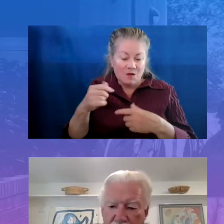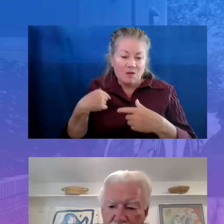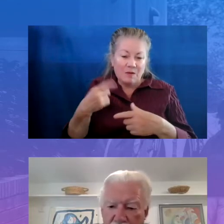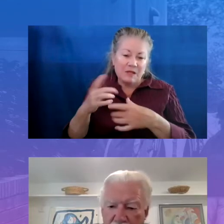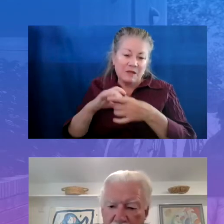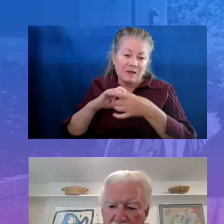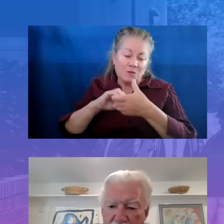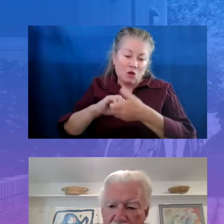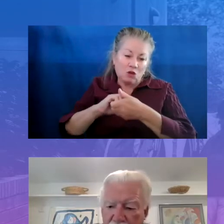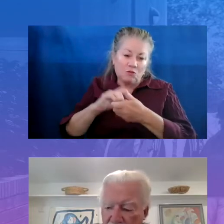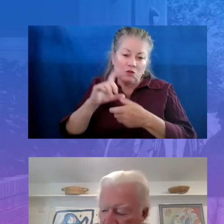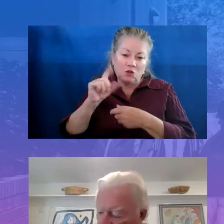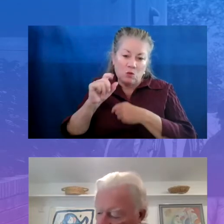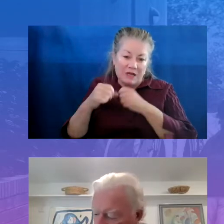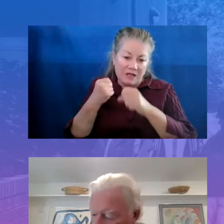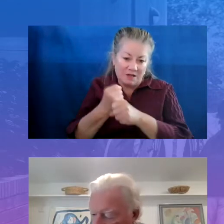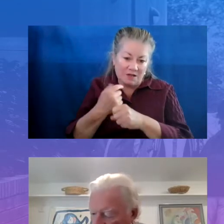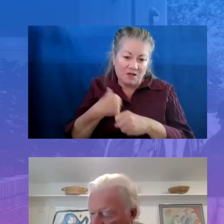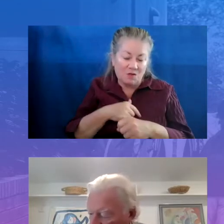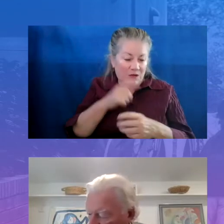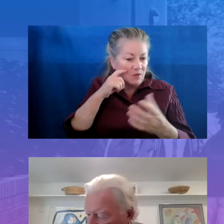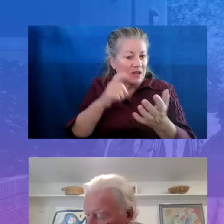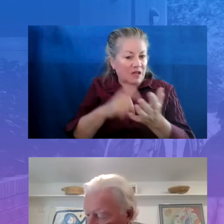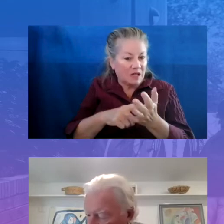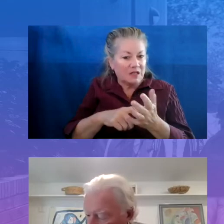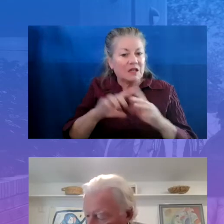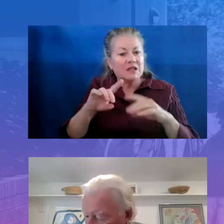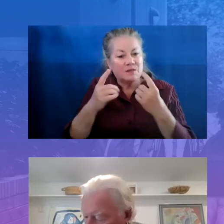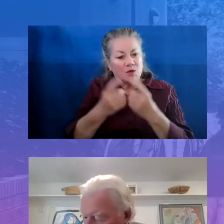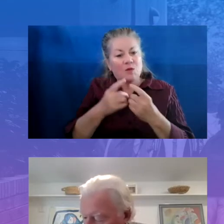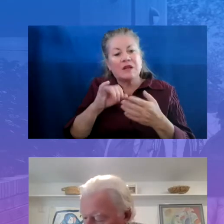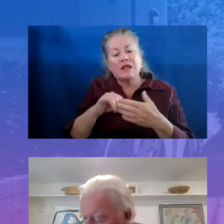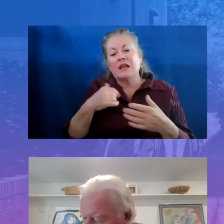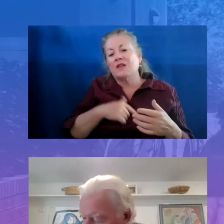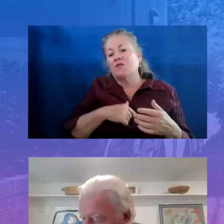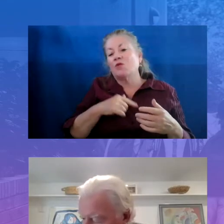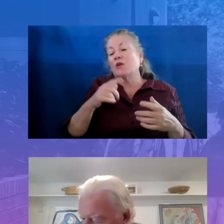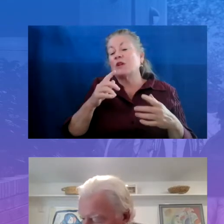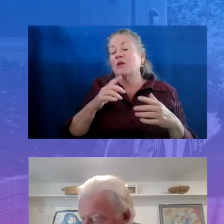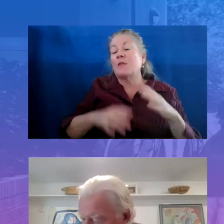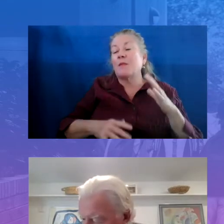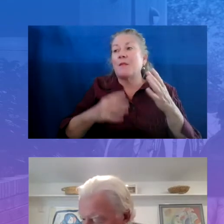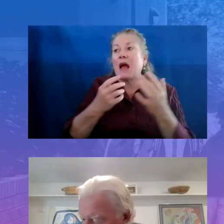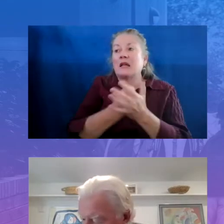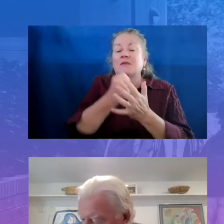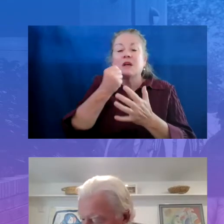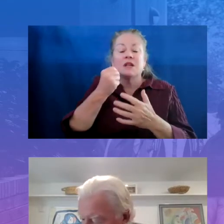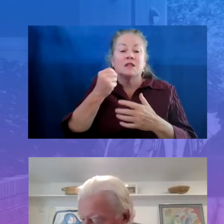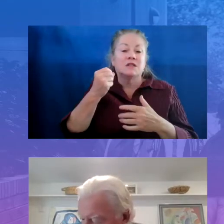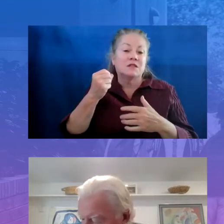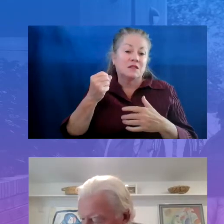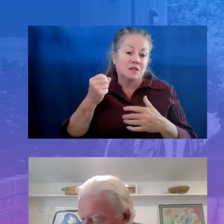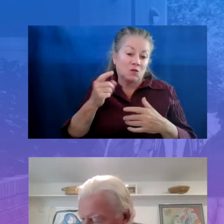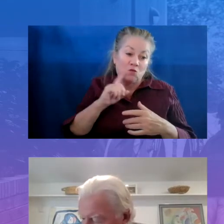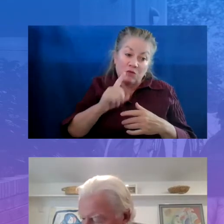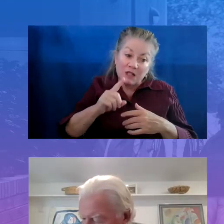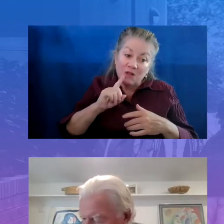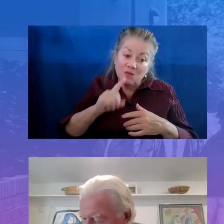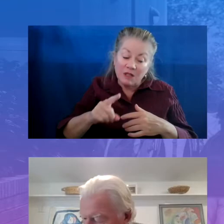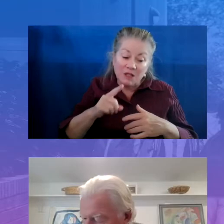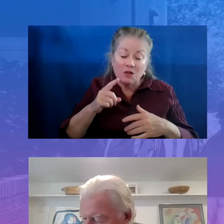we recognize at the department that if we're going to maximize our reach, if we are really going to impact